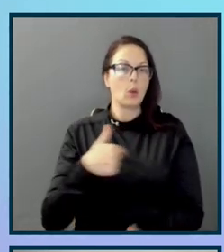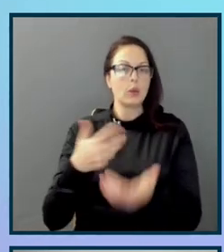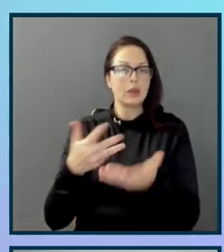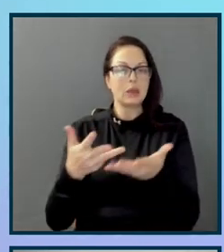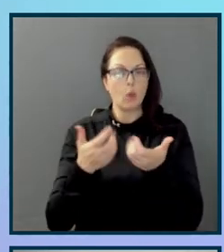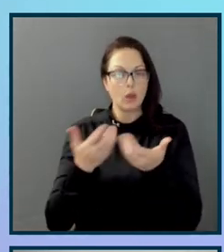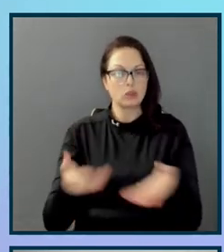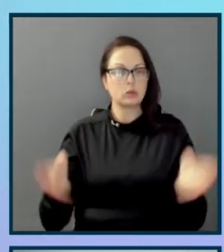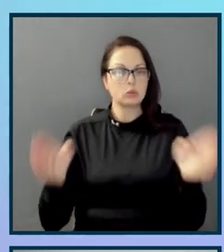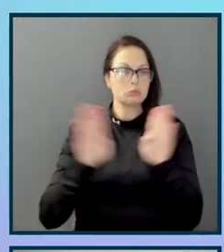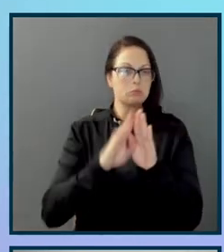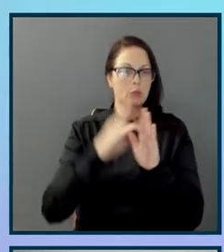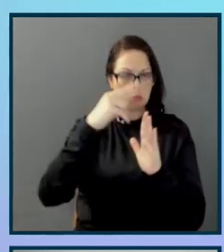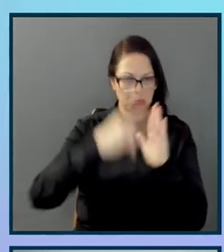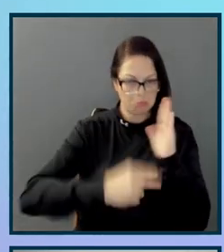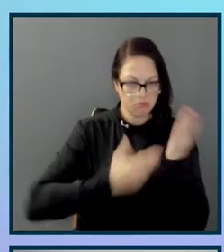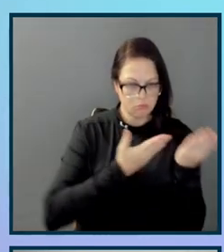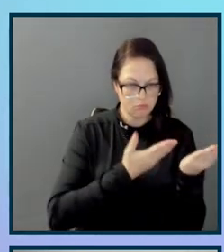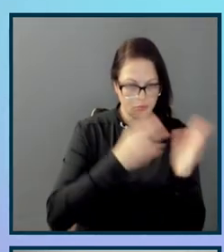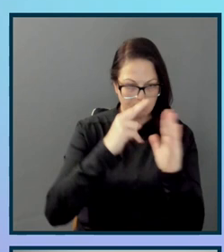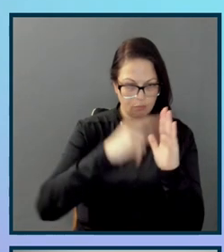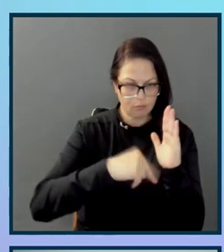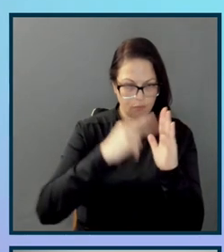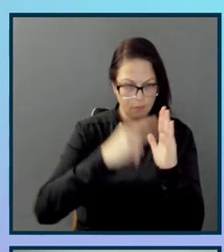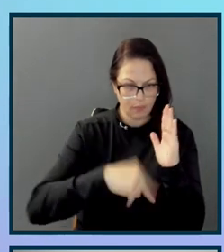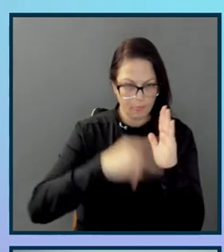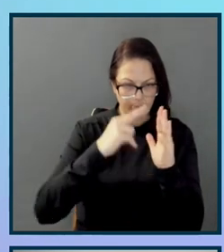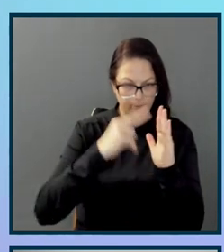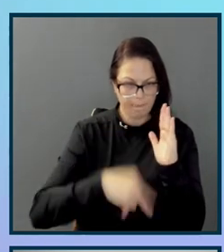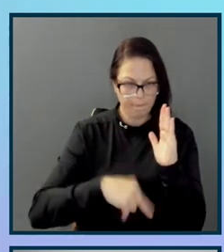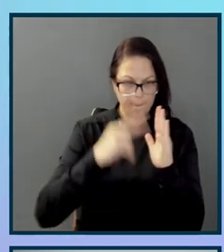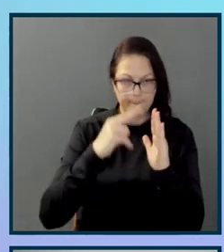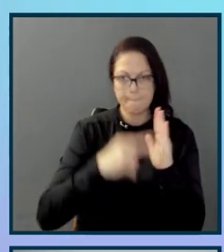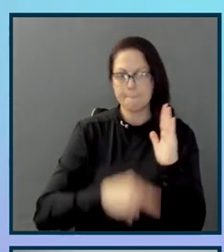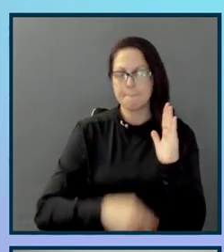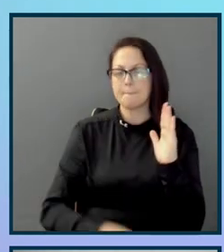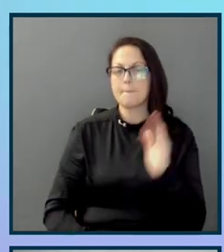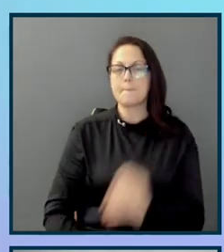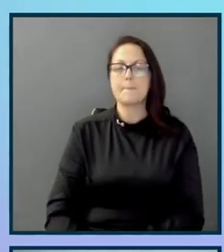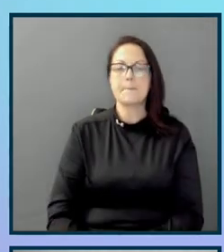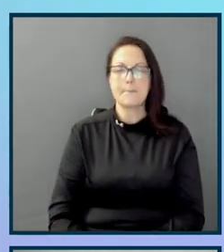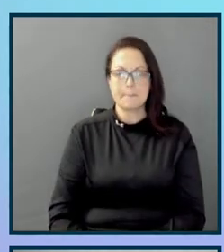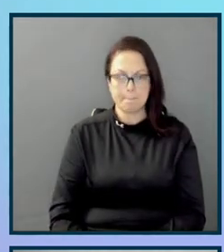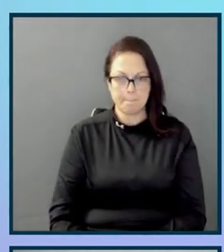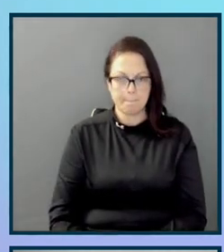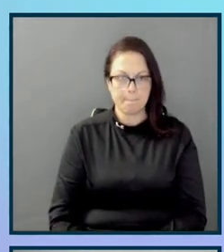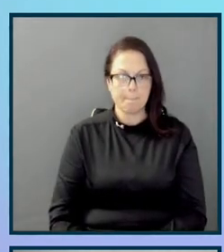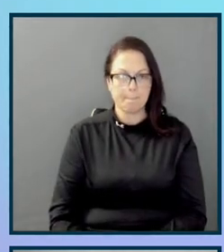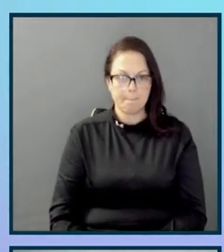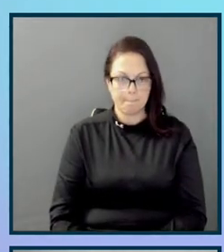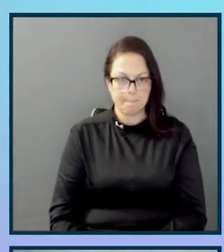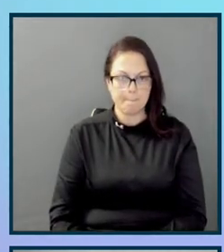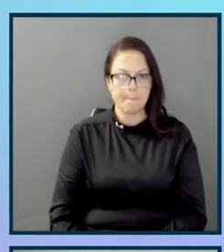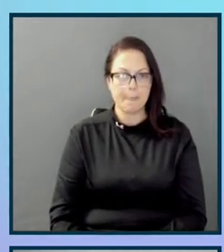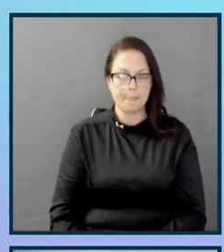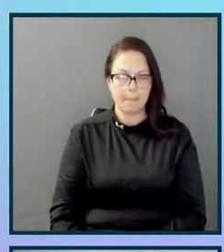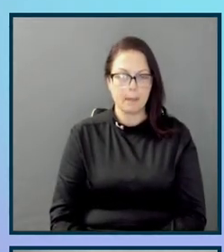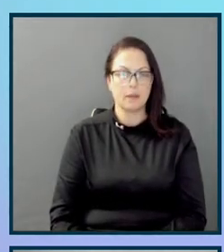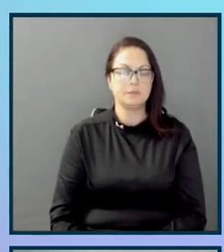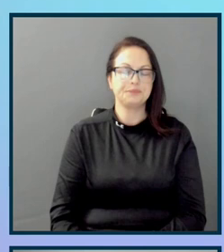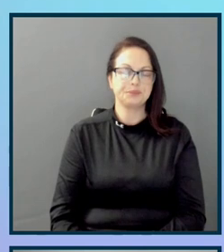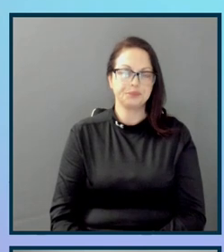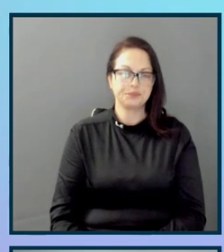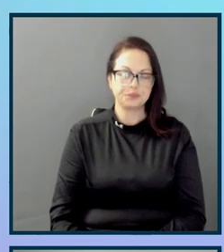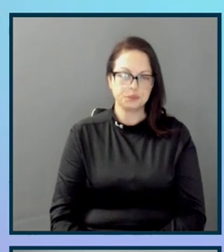move users from a specific selection to a more generic page that requires them to make that same selection again. So